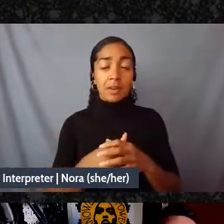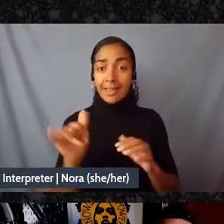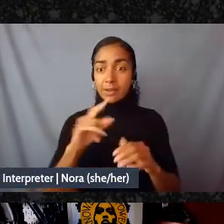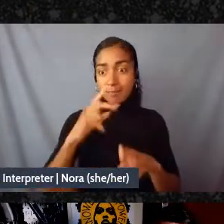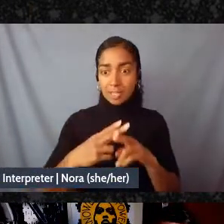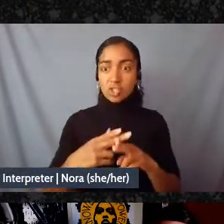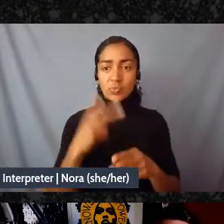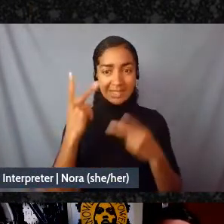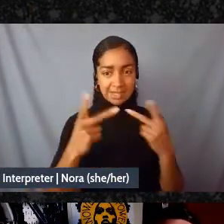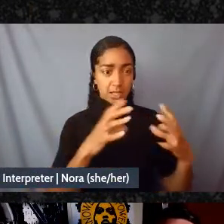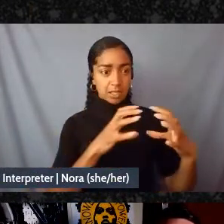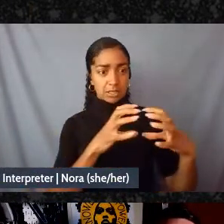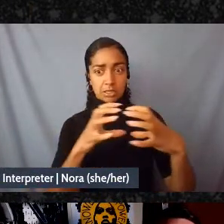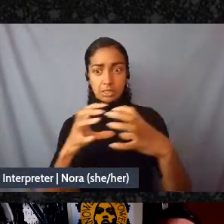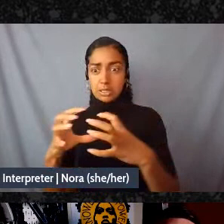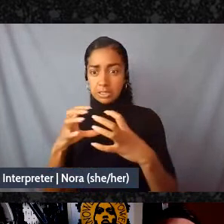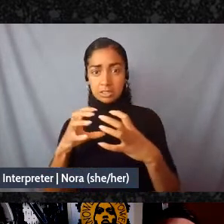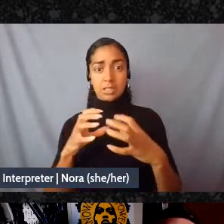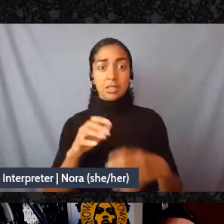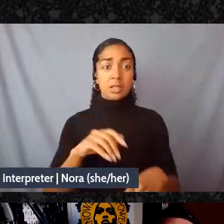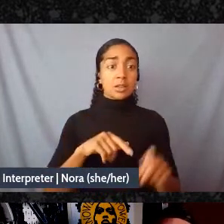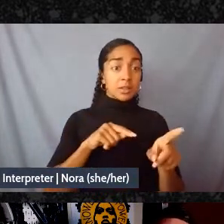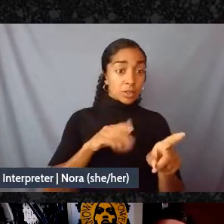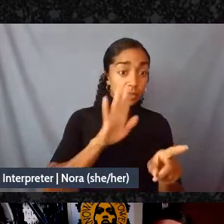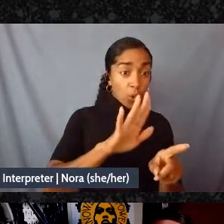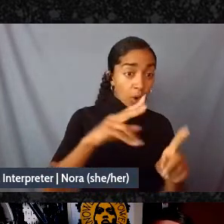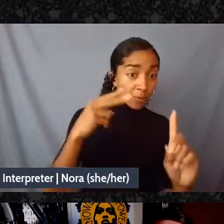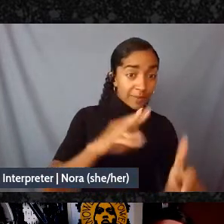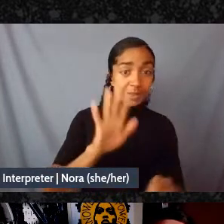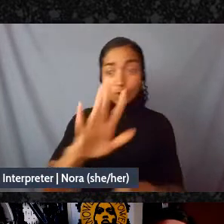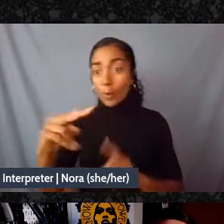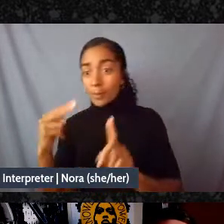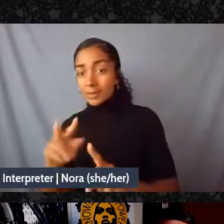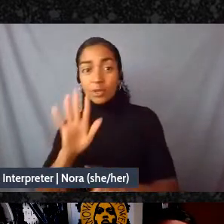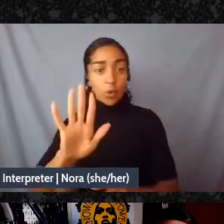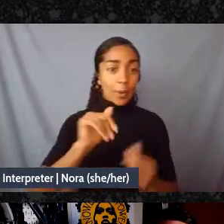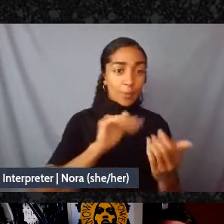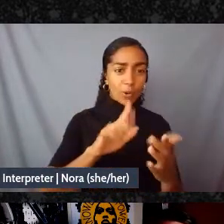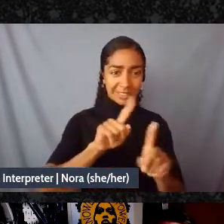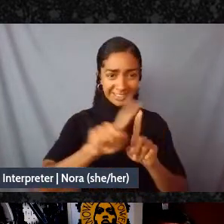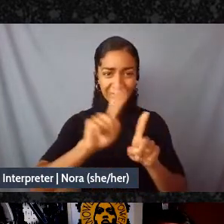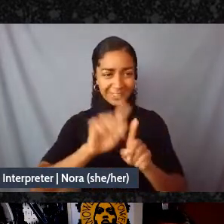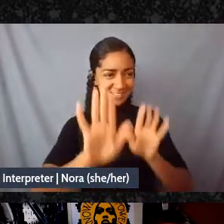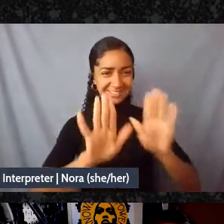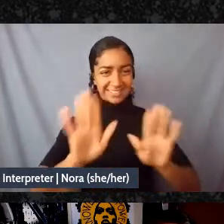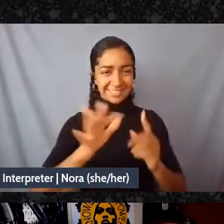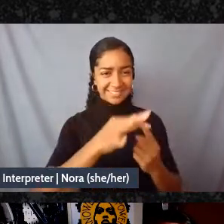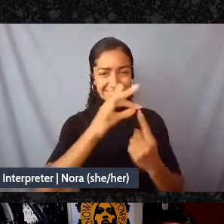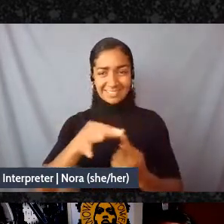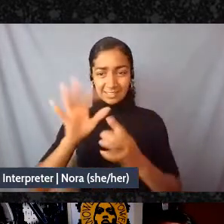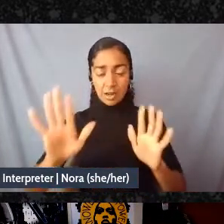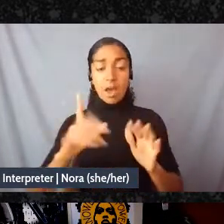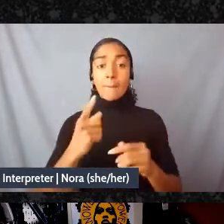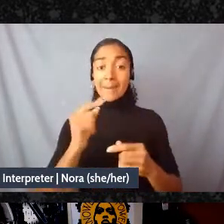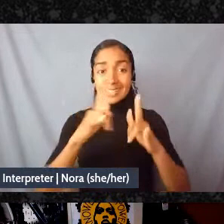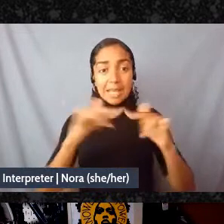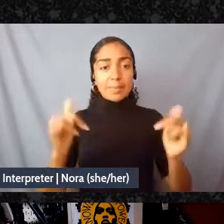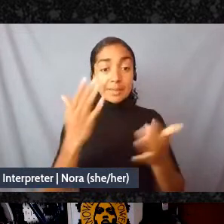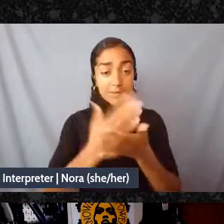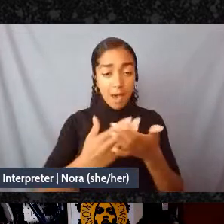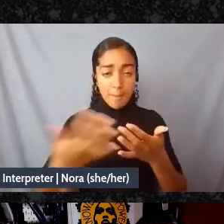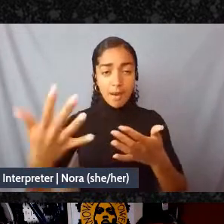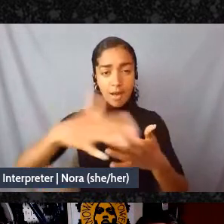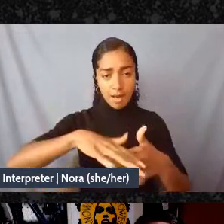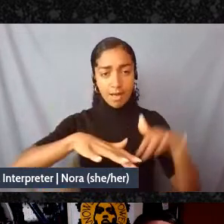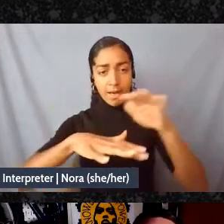between the ways that you all are approaching this but also some points of convergence so it